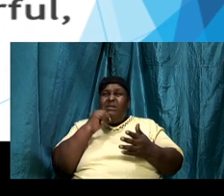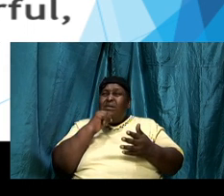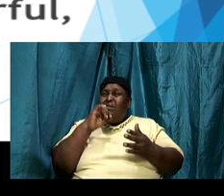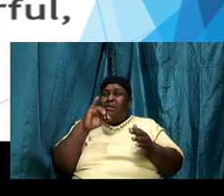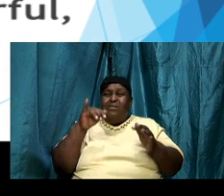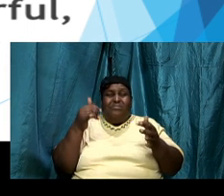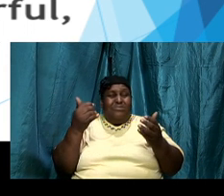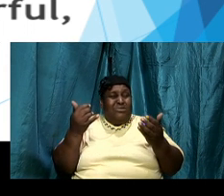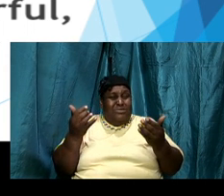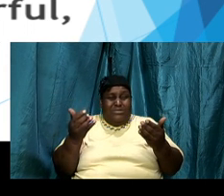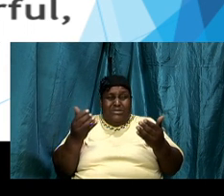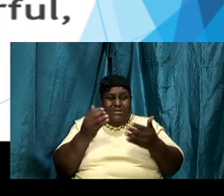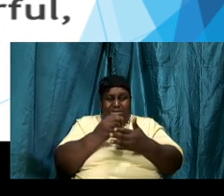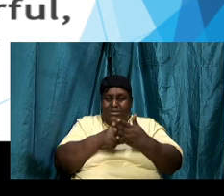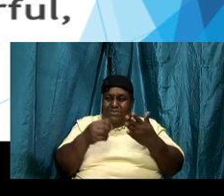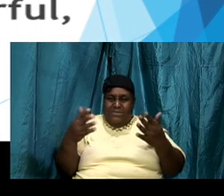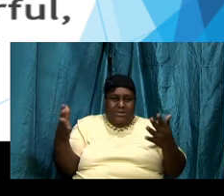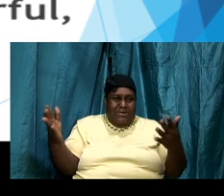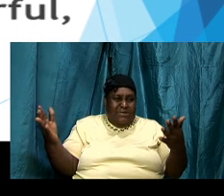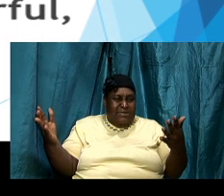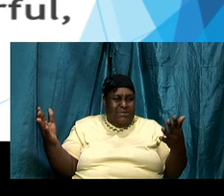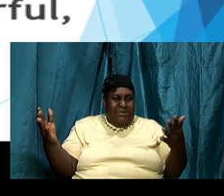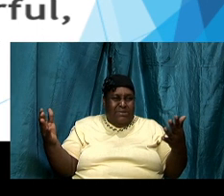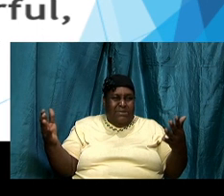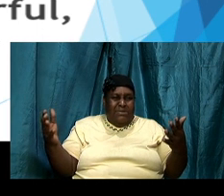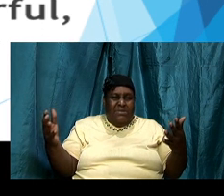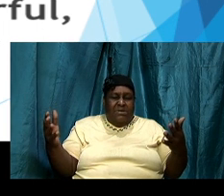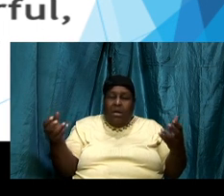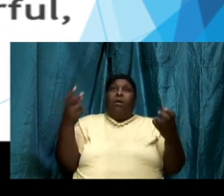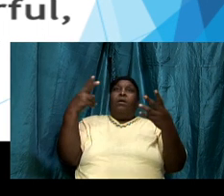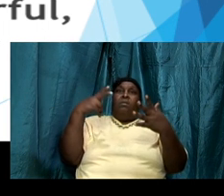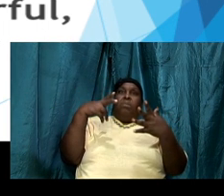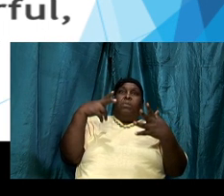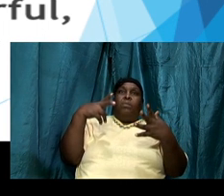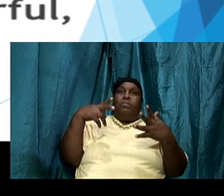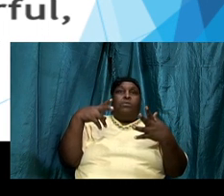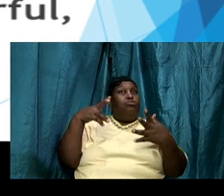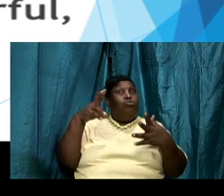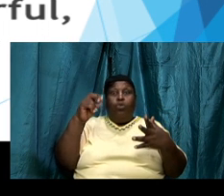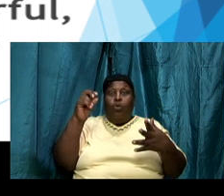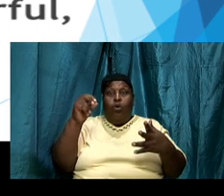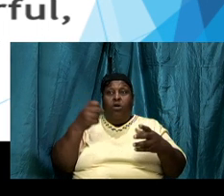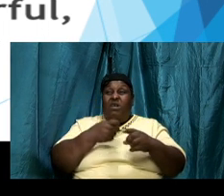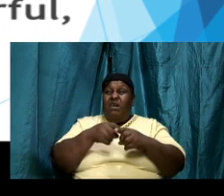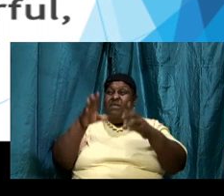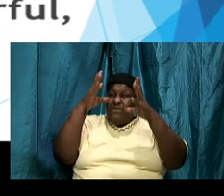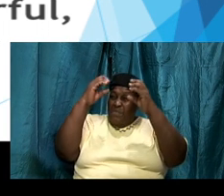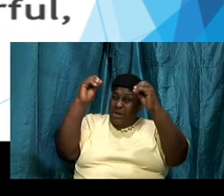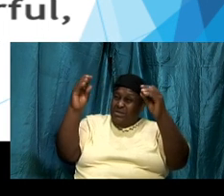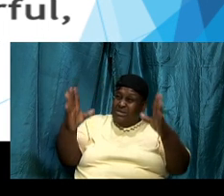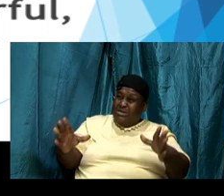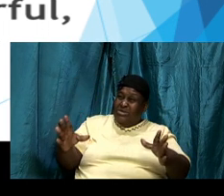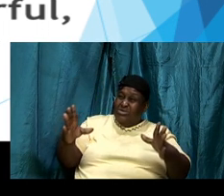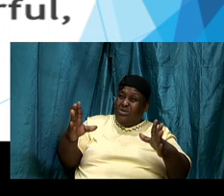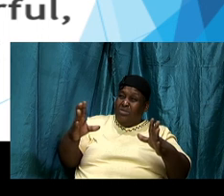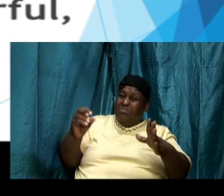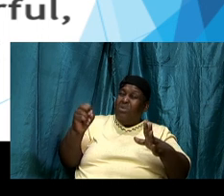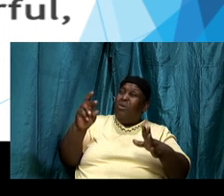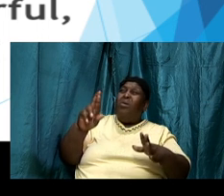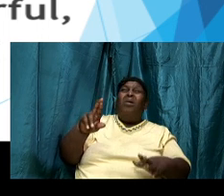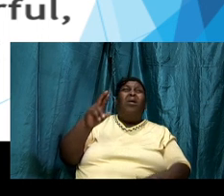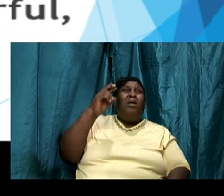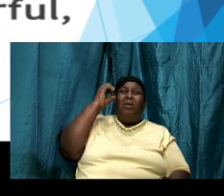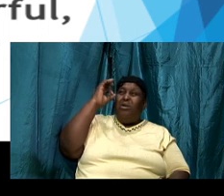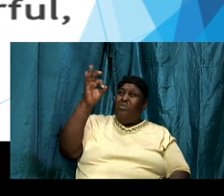something that crop up from a teacher or a preacher it is a